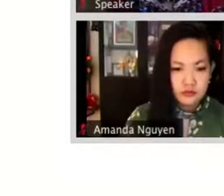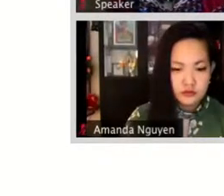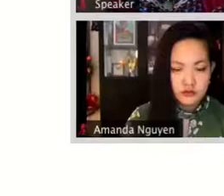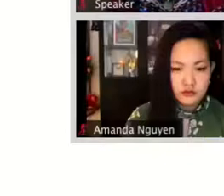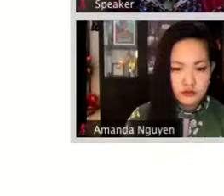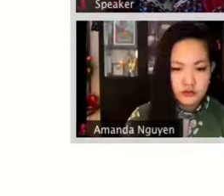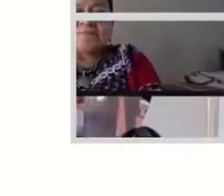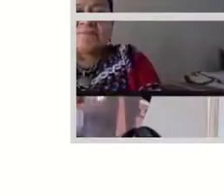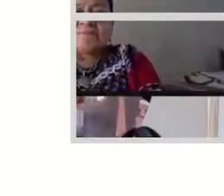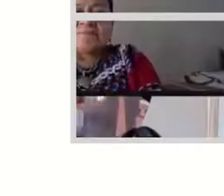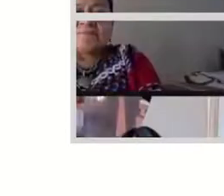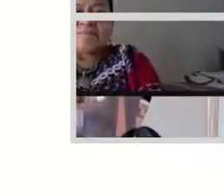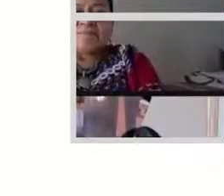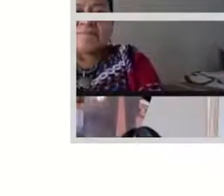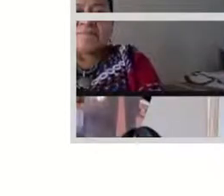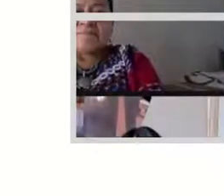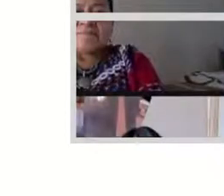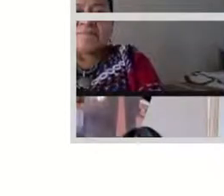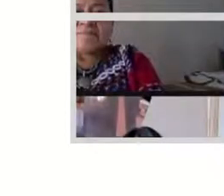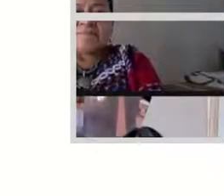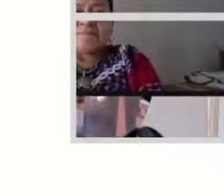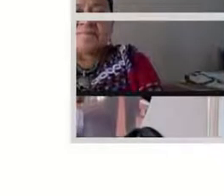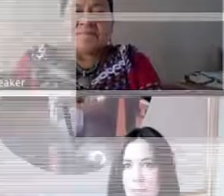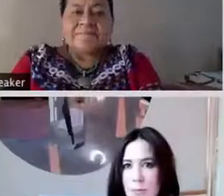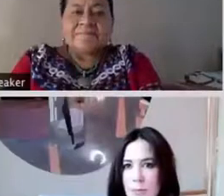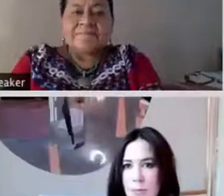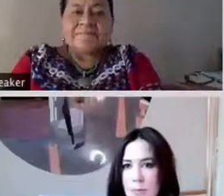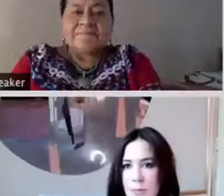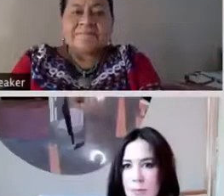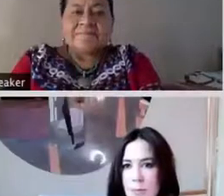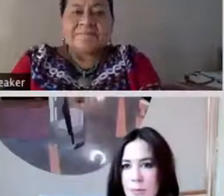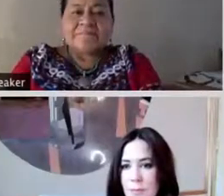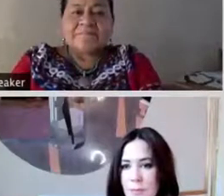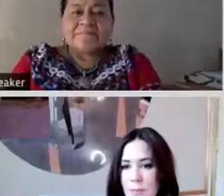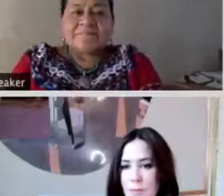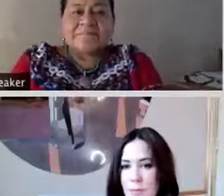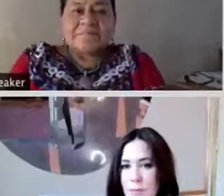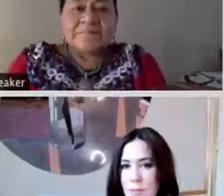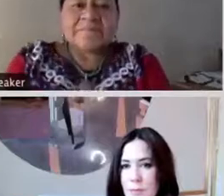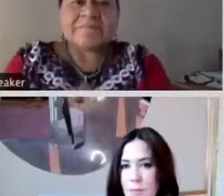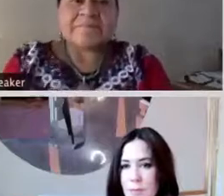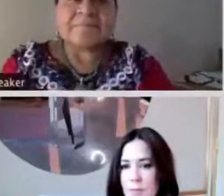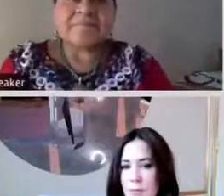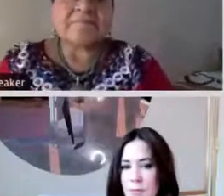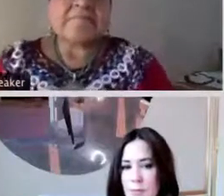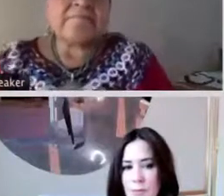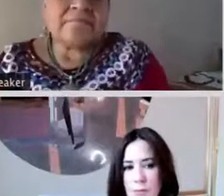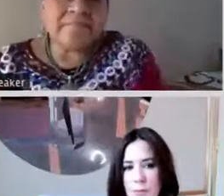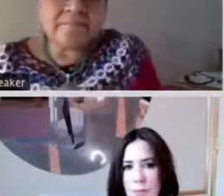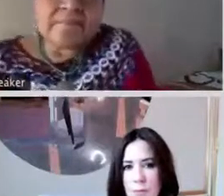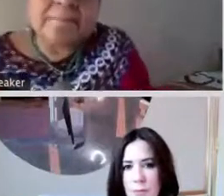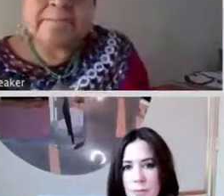as well, it is important to always emphasize that women's participation is a right.